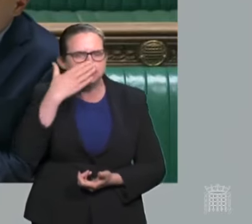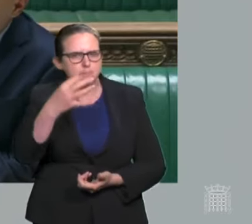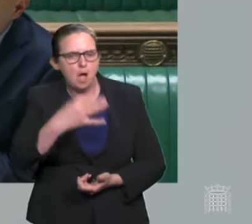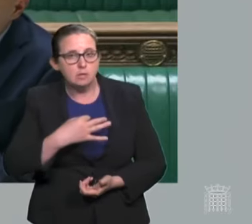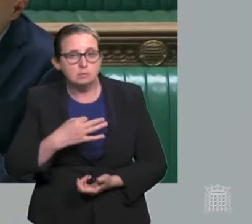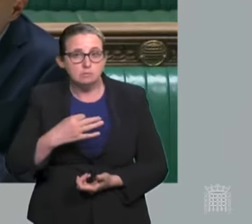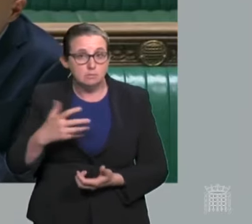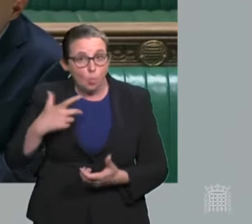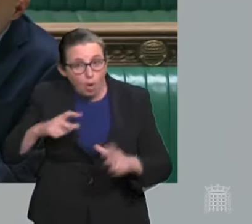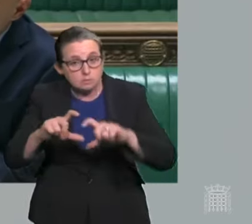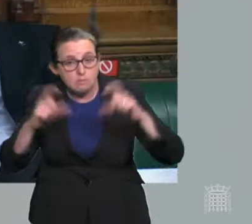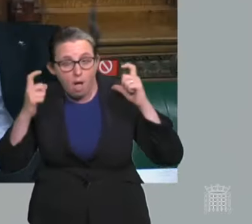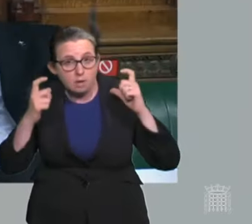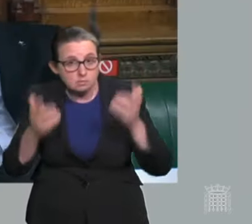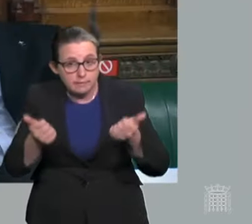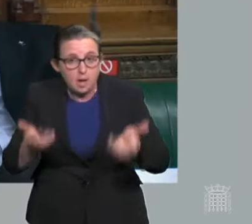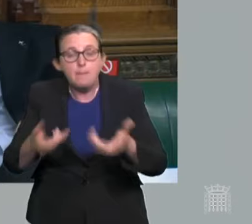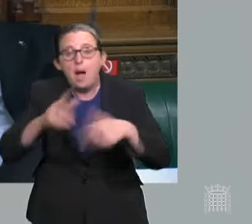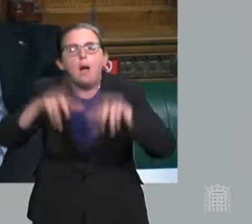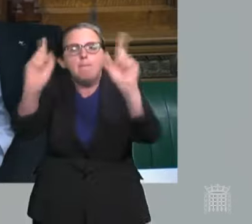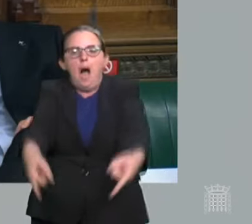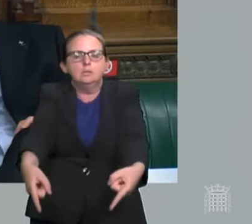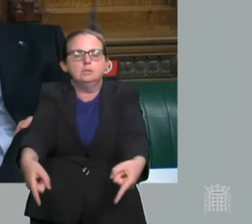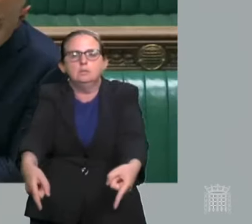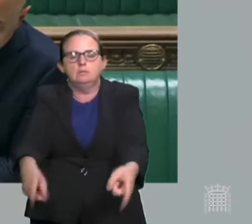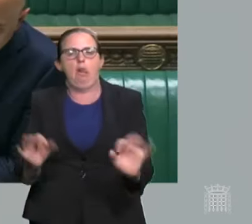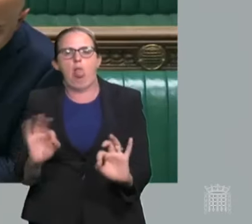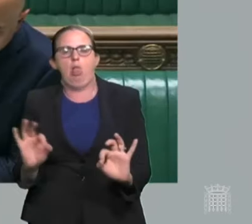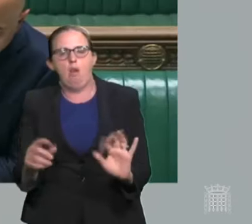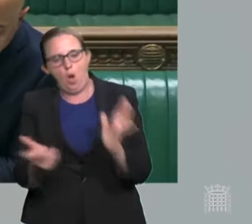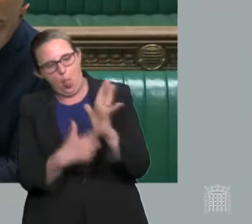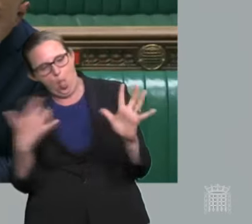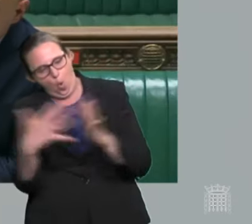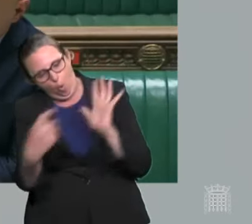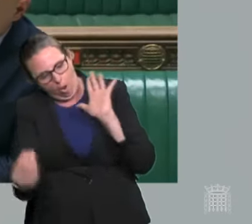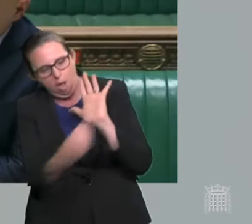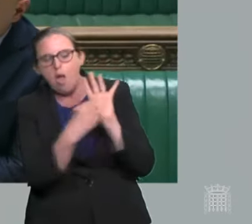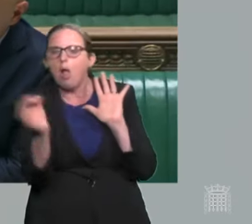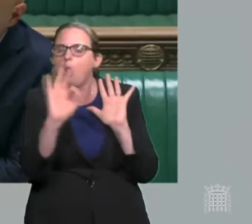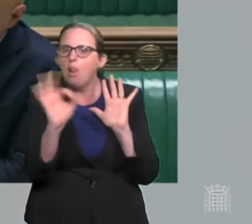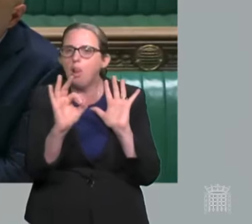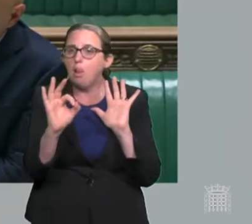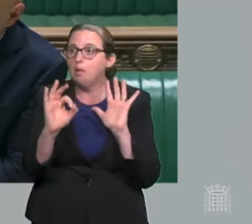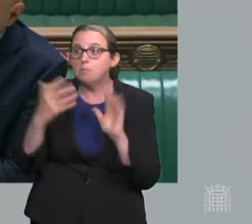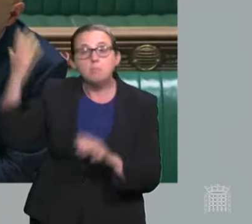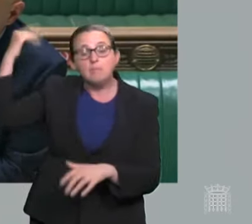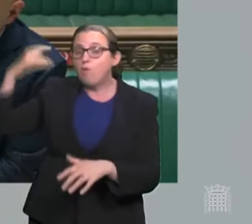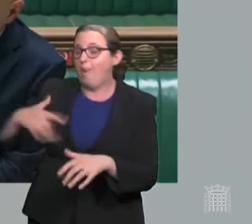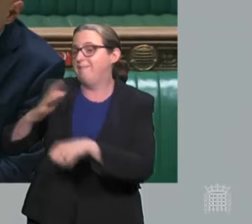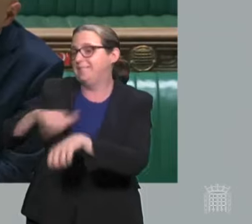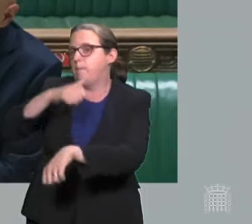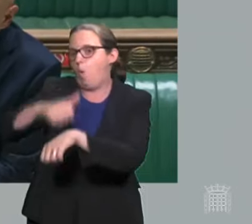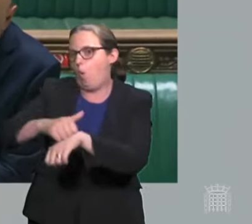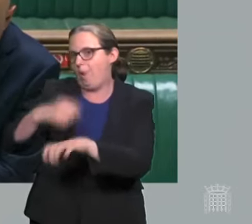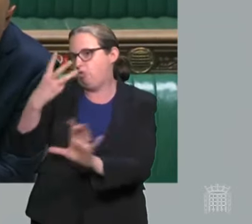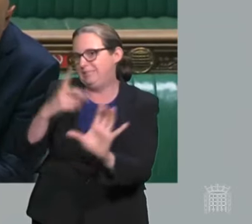freedom to wear a mask if they wish, but it should not be mandatory. It should not be mandated by law. And there are countries, I lived in Singapore for three years,